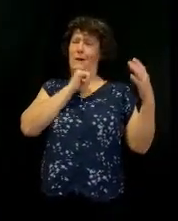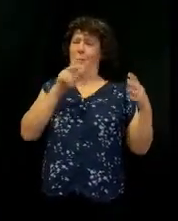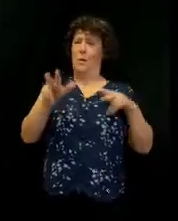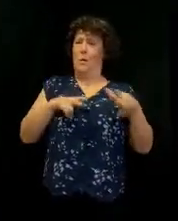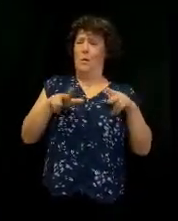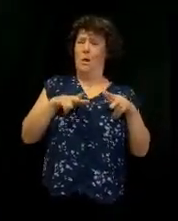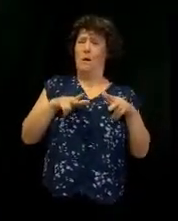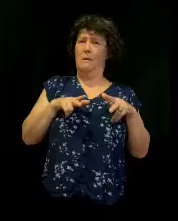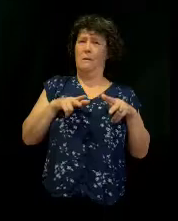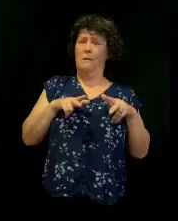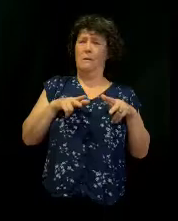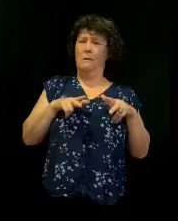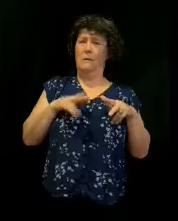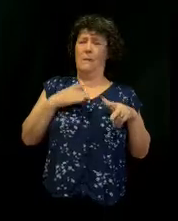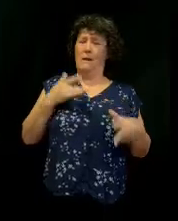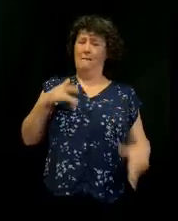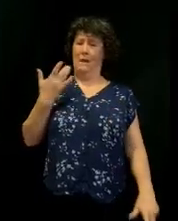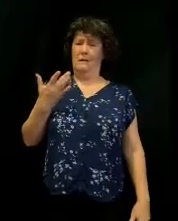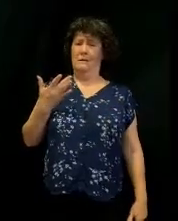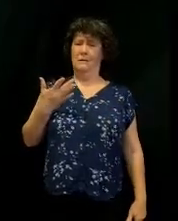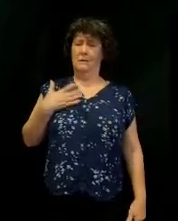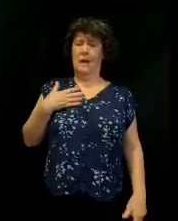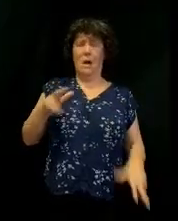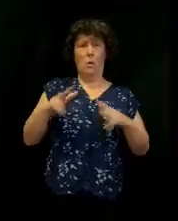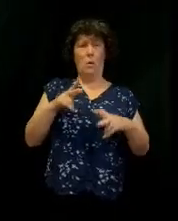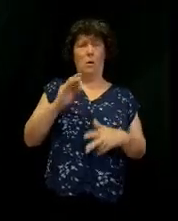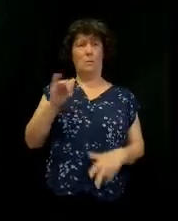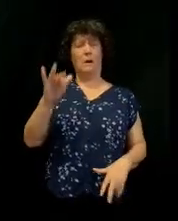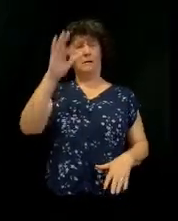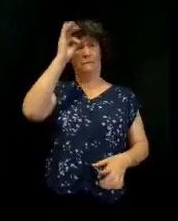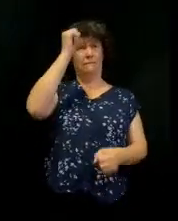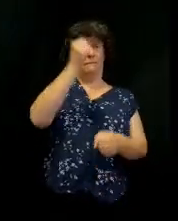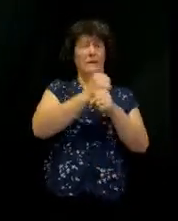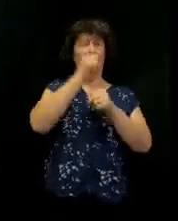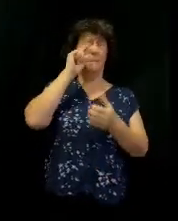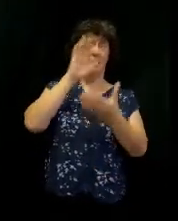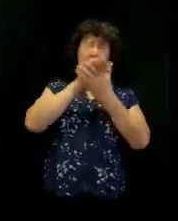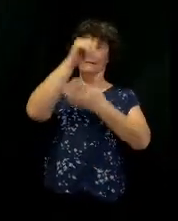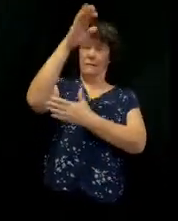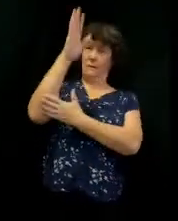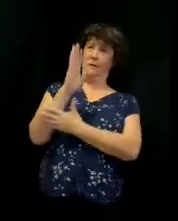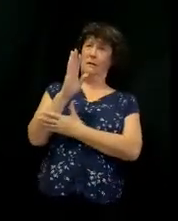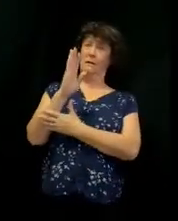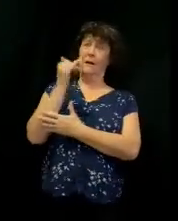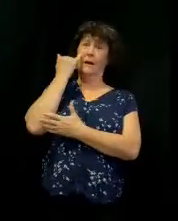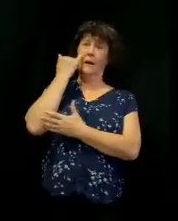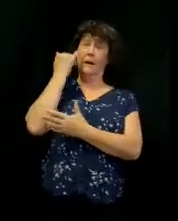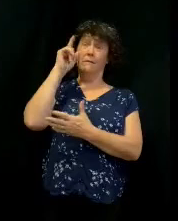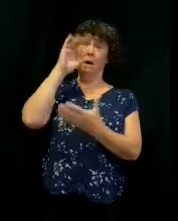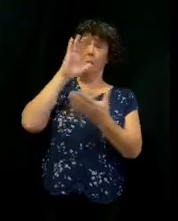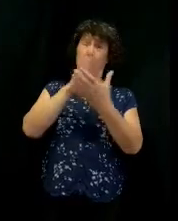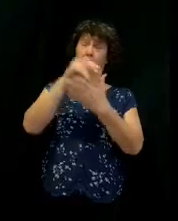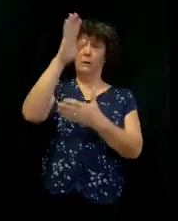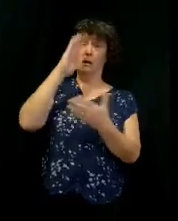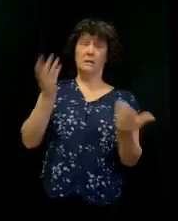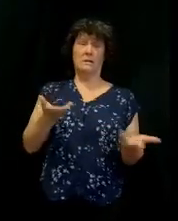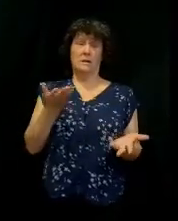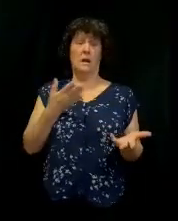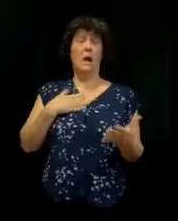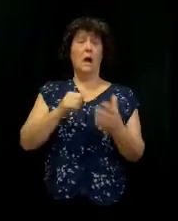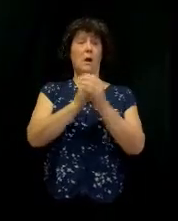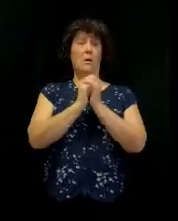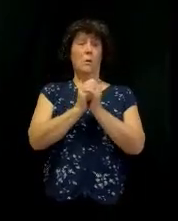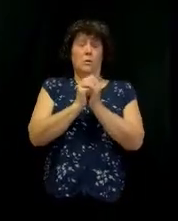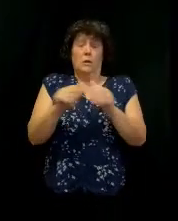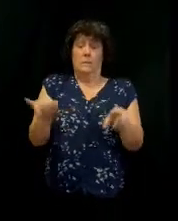I walk by faith and not by sight. I believe God, right? If I believe God's here, then I'll worship like he's here. I'm